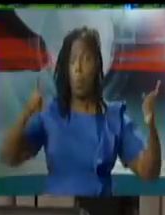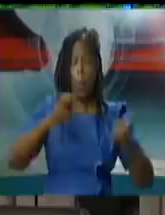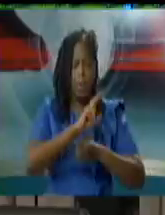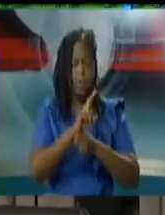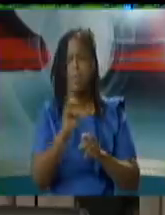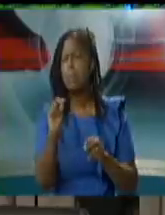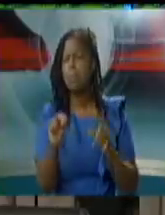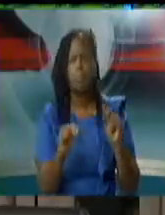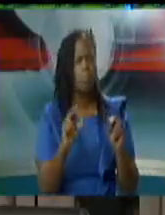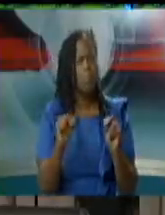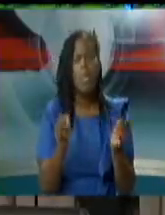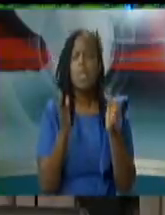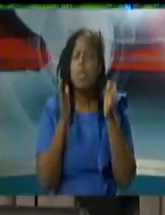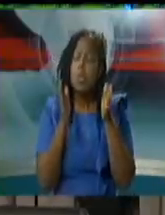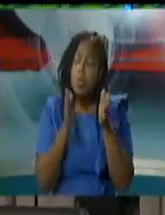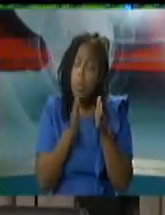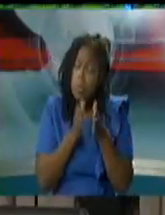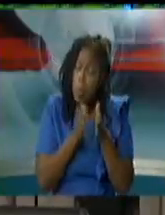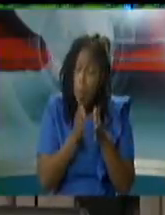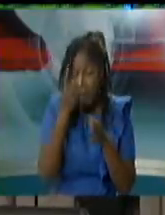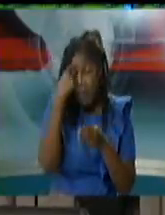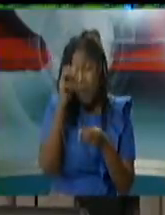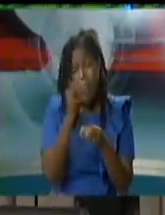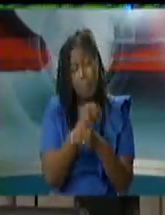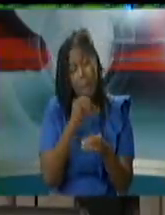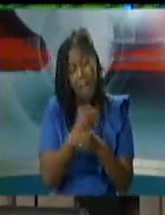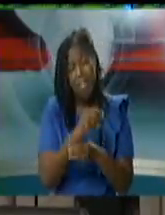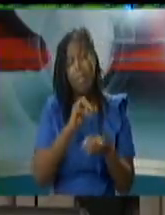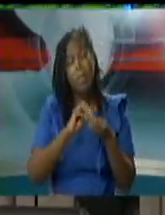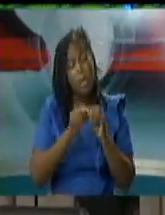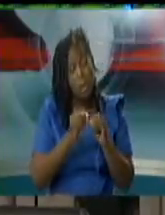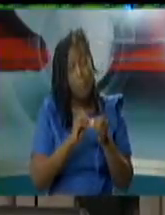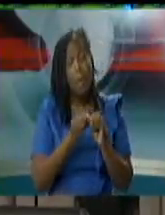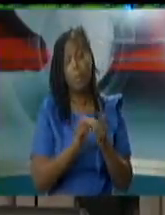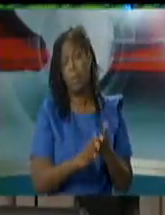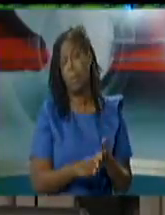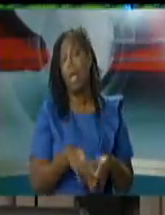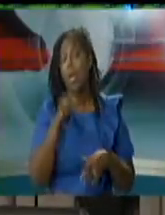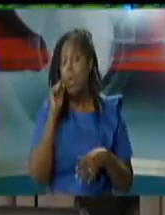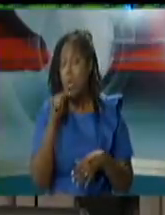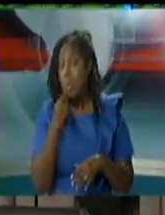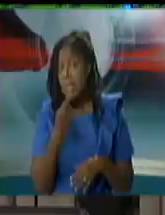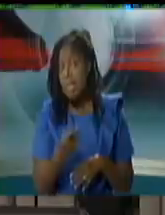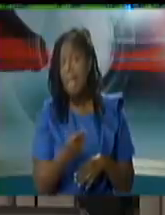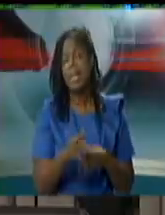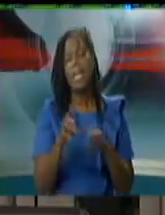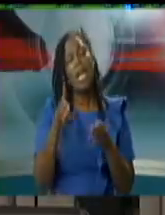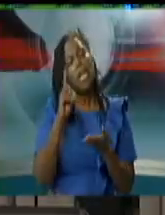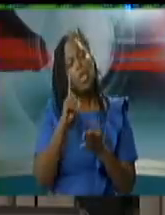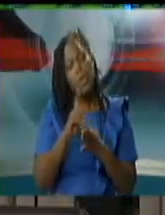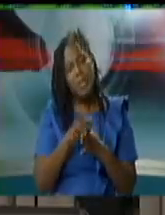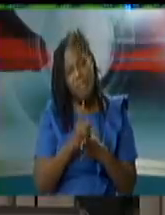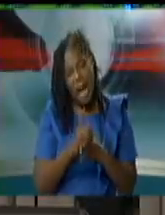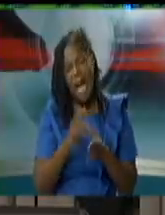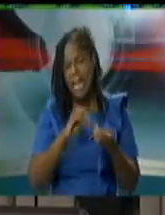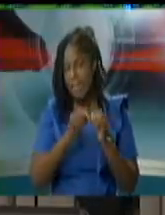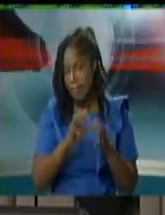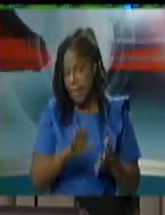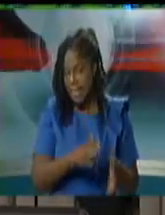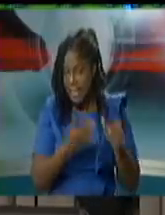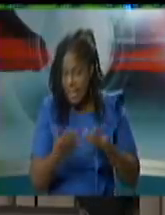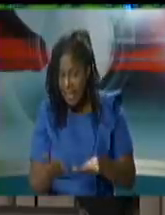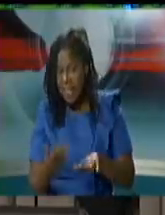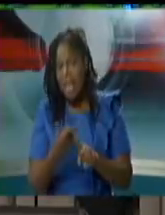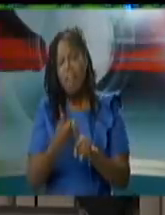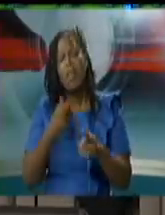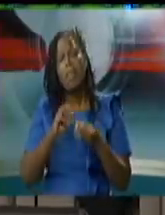quite reasonably that you divide the number of cases by the number number of deaths by the number of cases and you